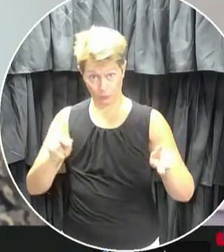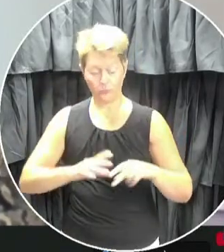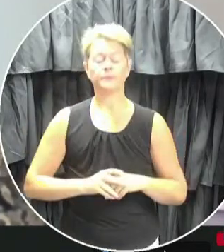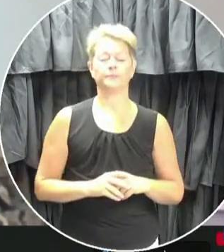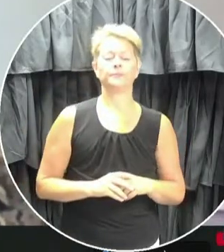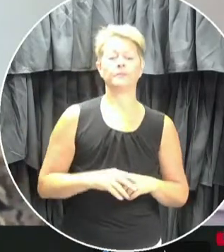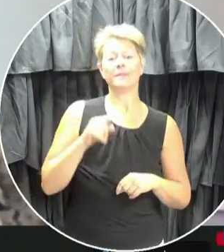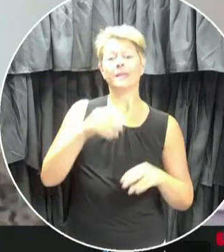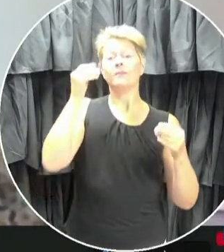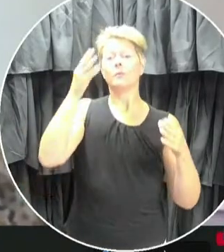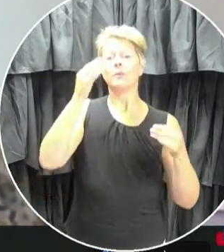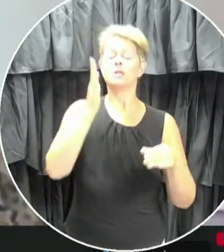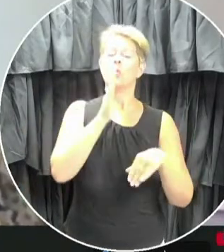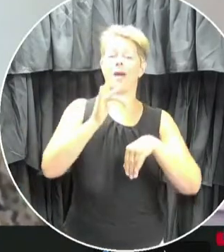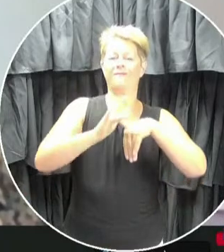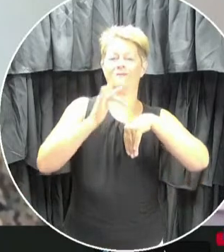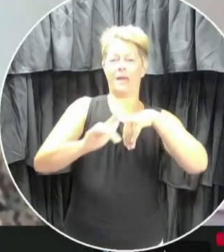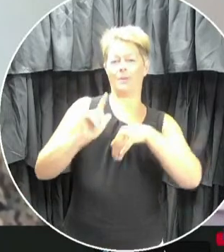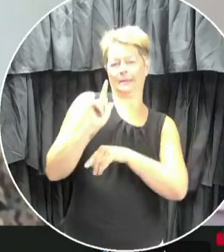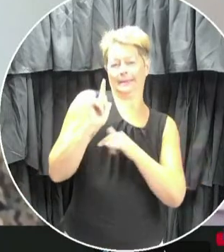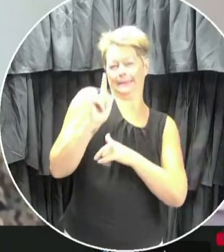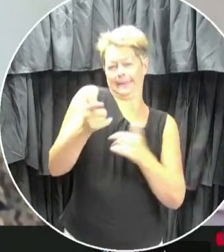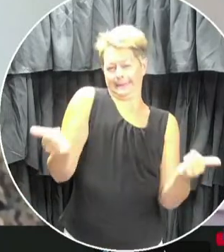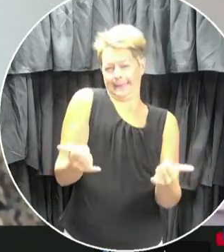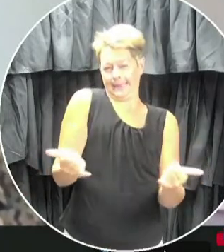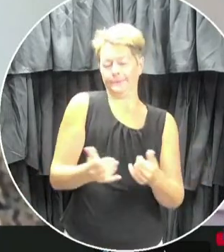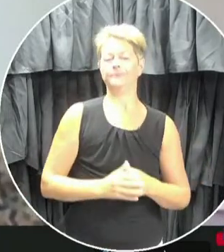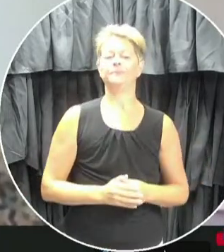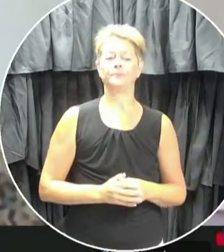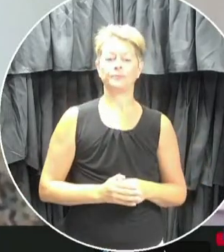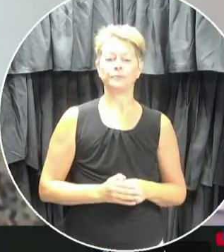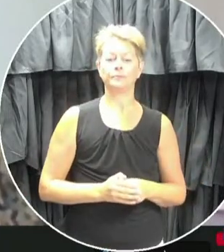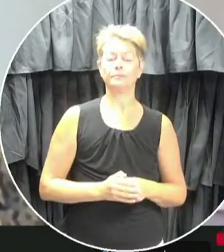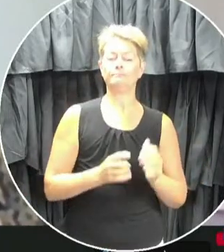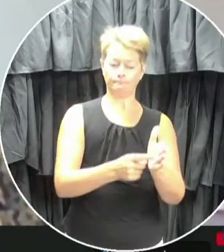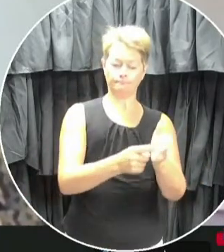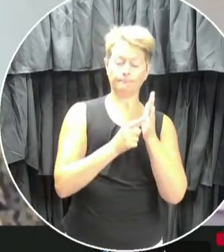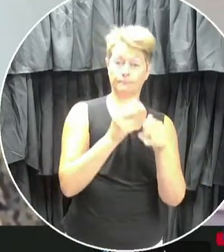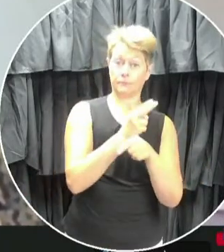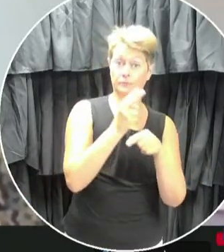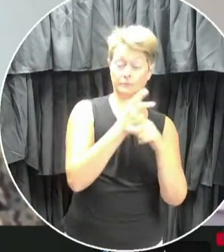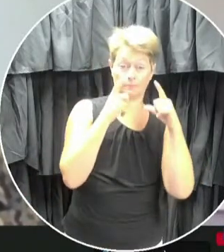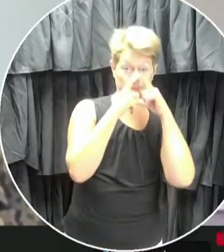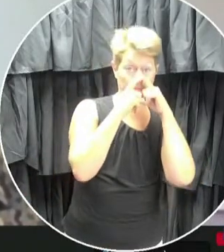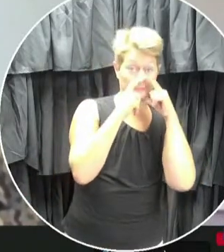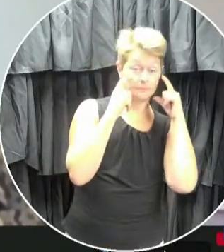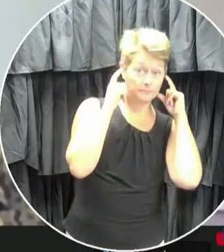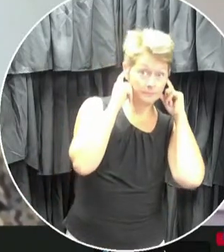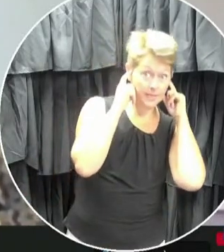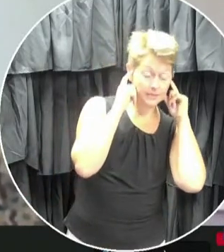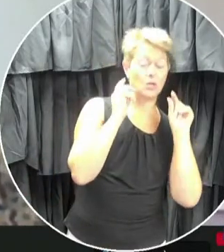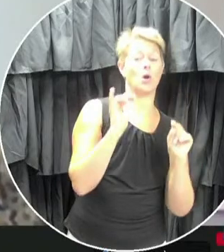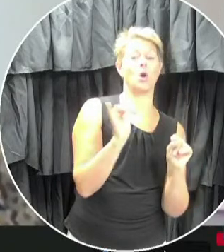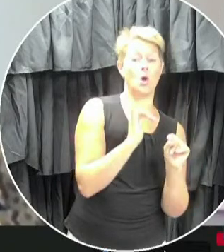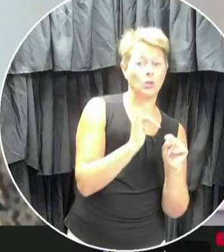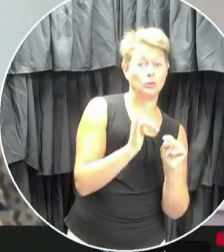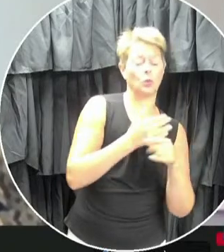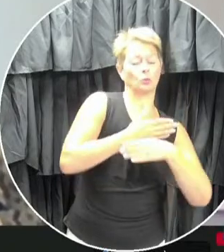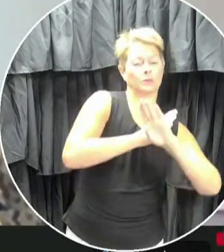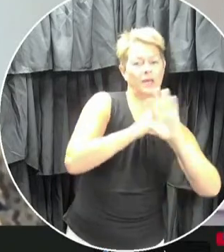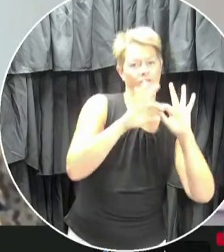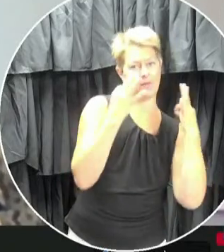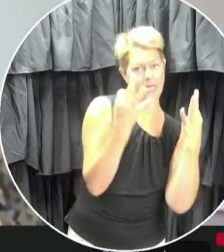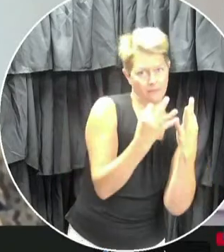This information will be available later today. The mandatory use of non-medical masks is another important step to further protect our